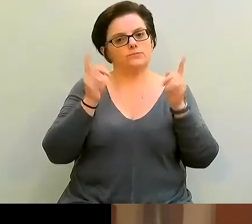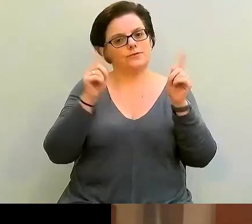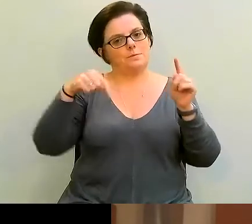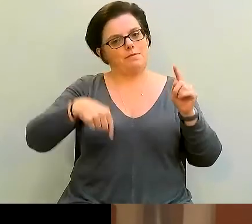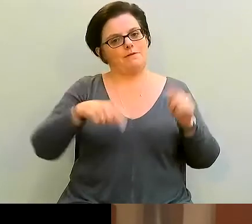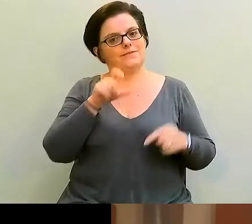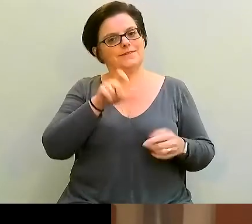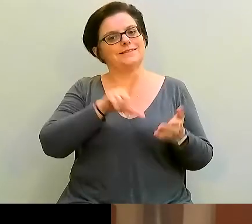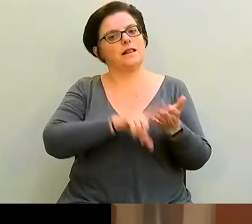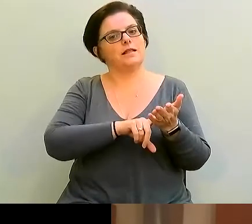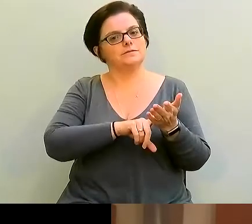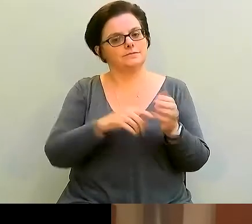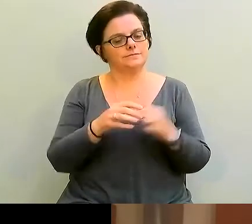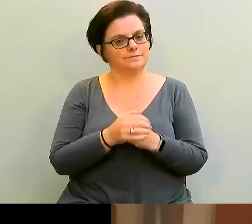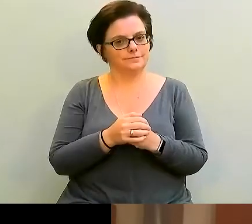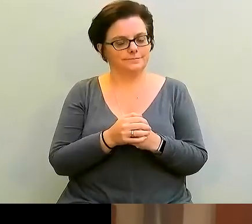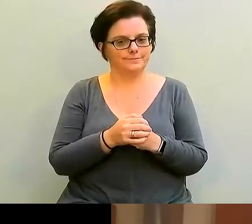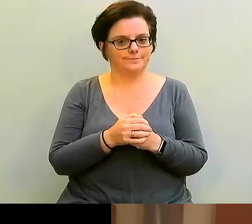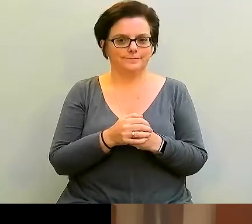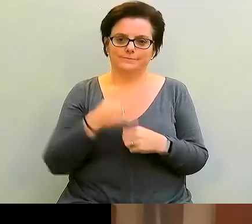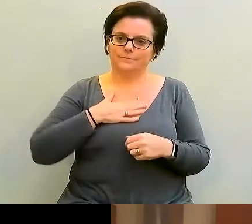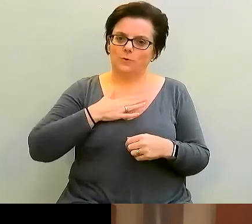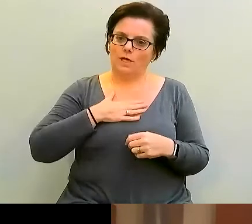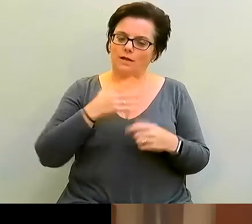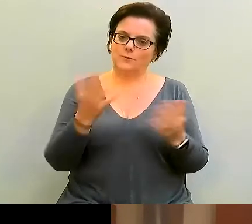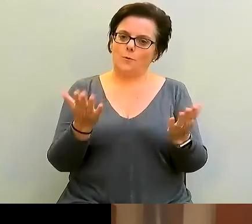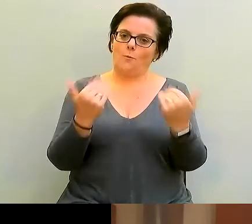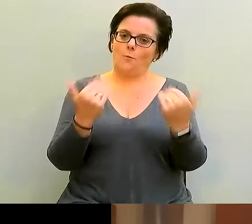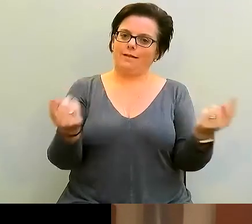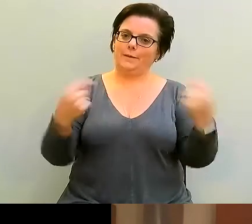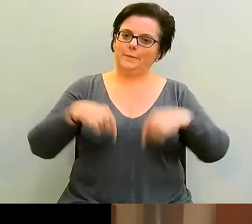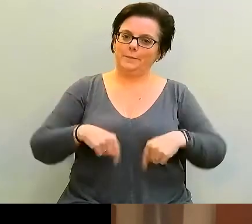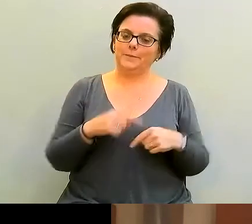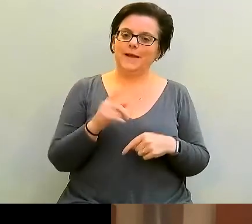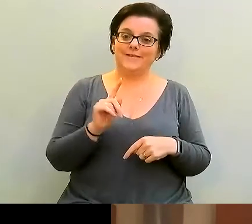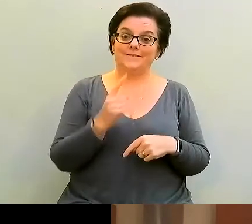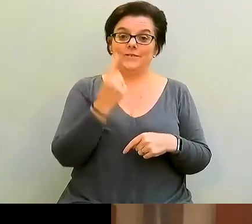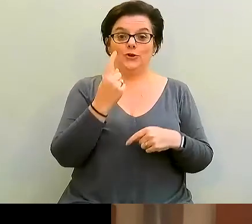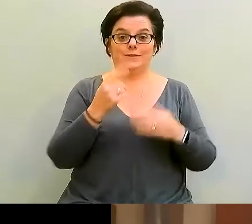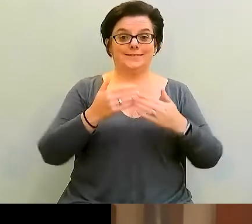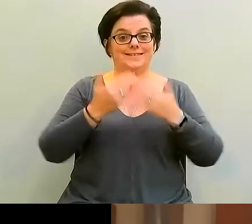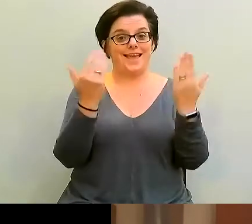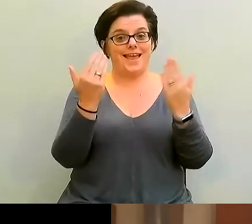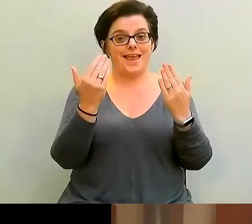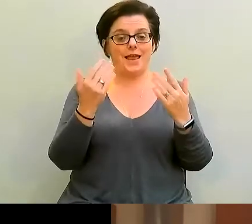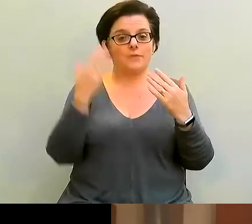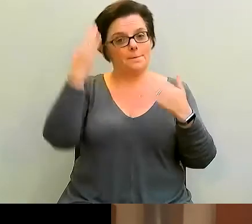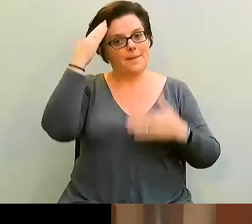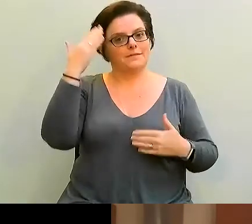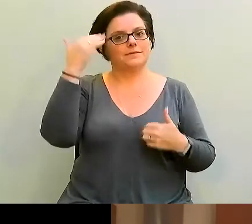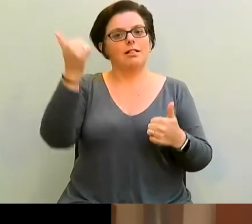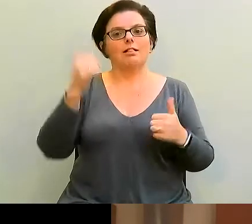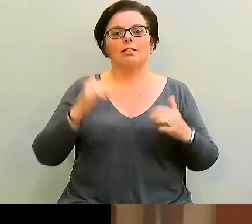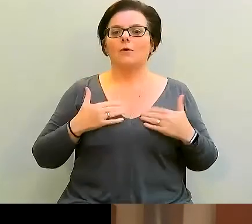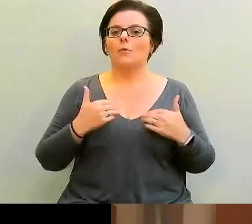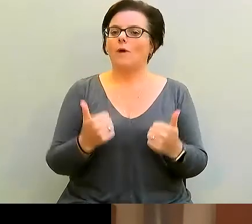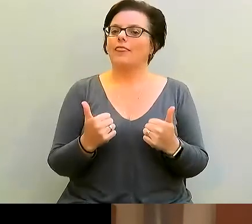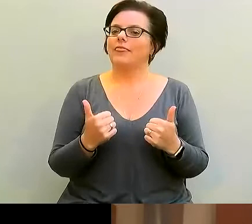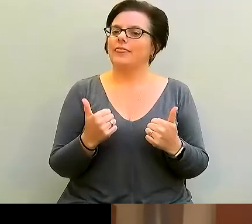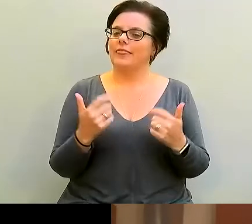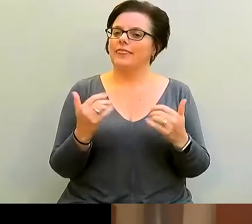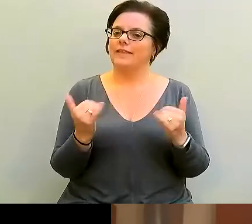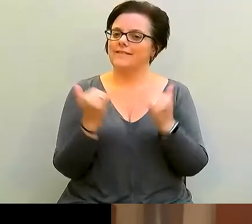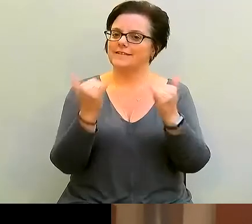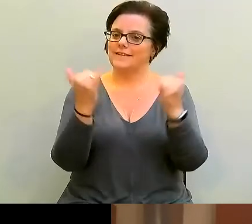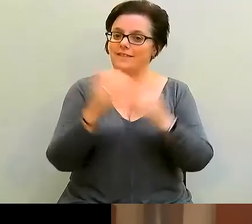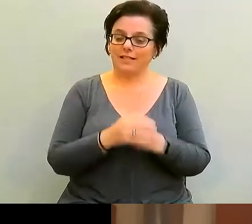I'd like to welcome you to day one of this year's Mental Wealth Festival. There's already